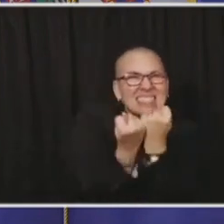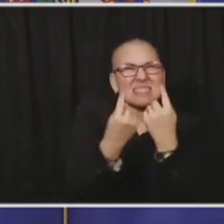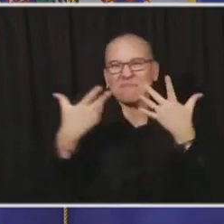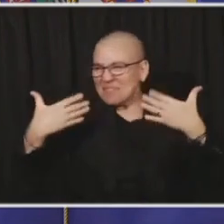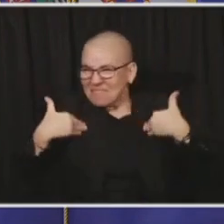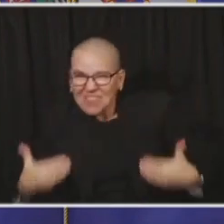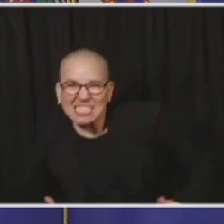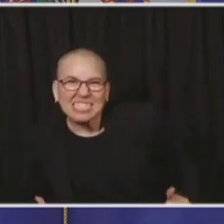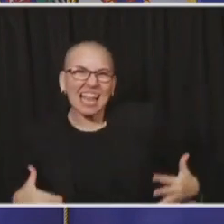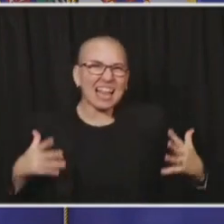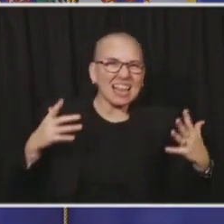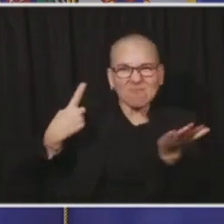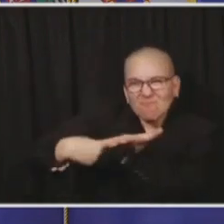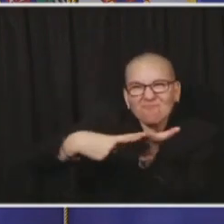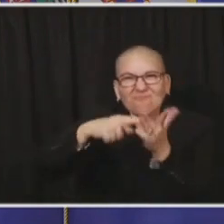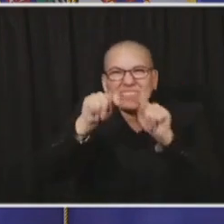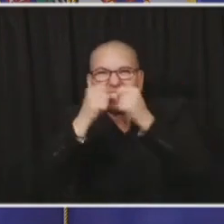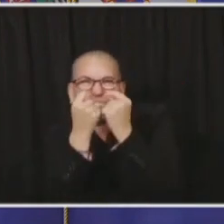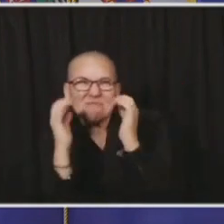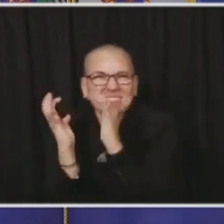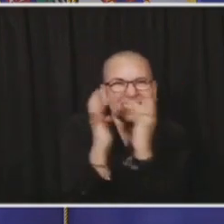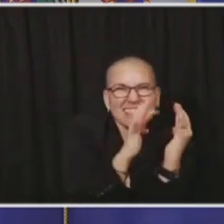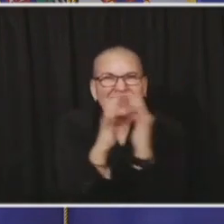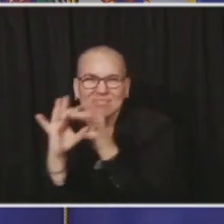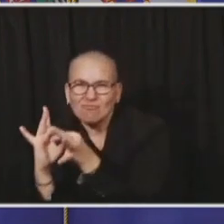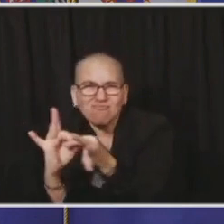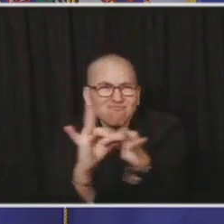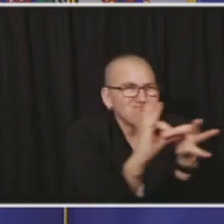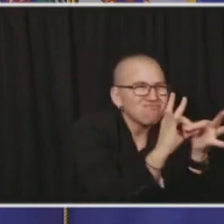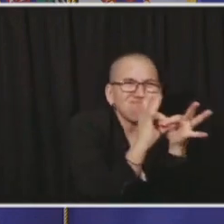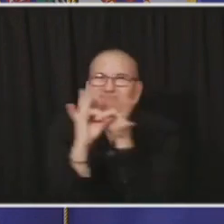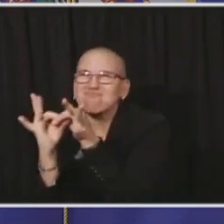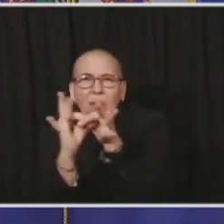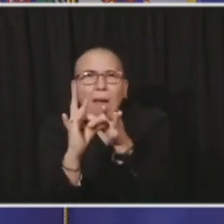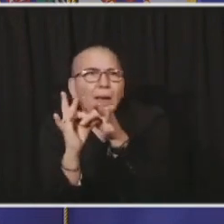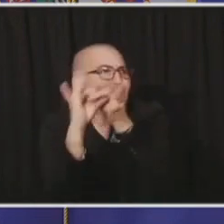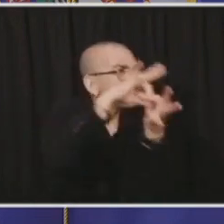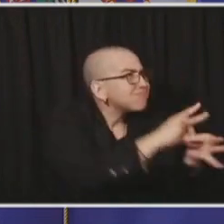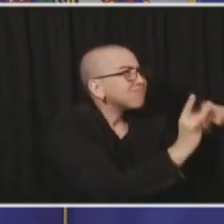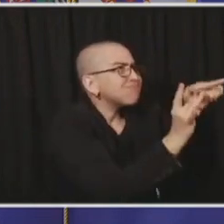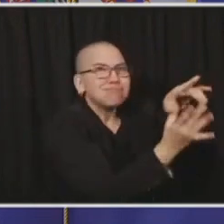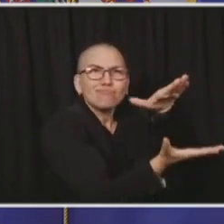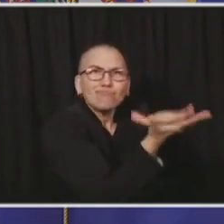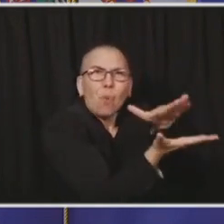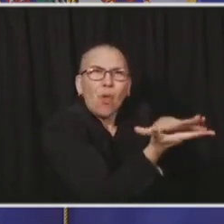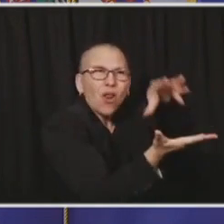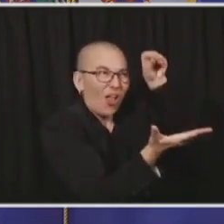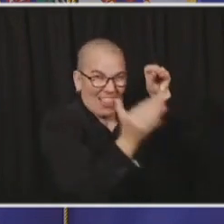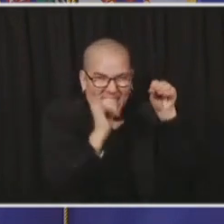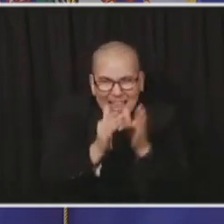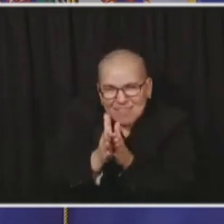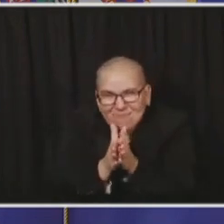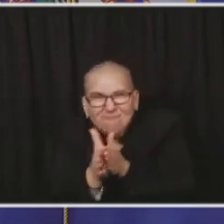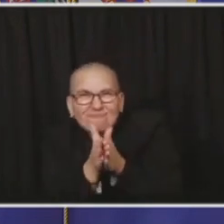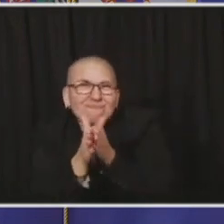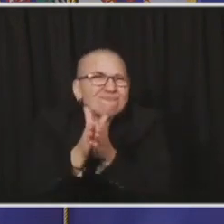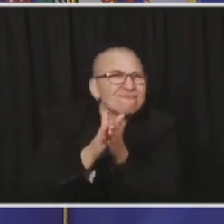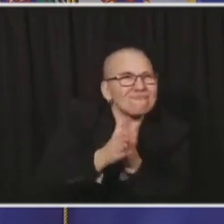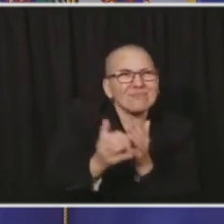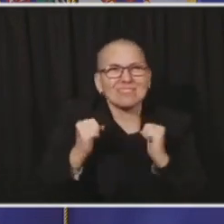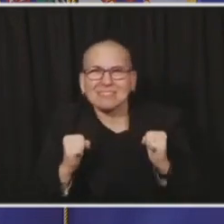tie right into academics in our schools. So I want to just be very clear, the passion around youth sports, fitness,